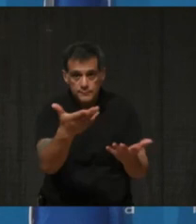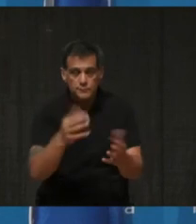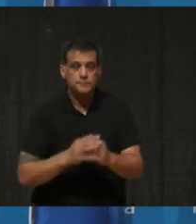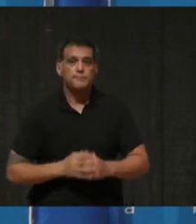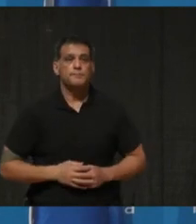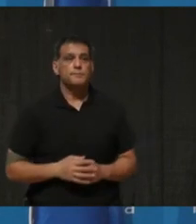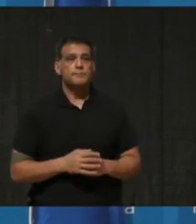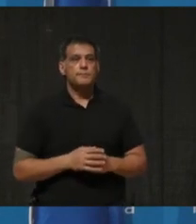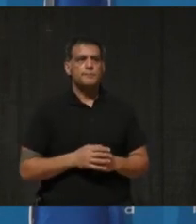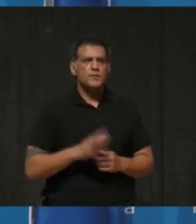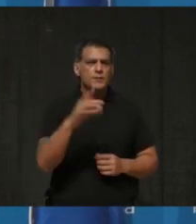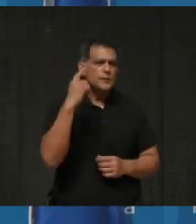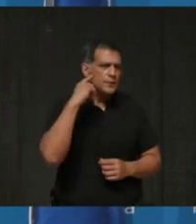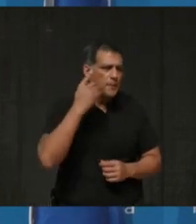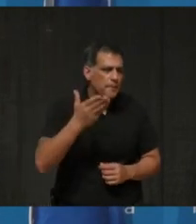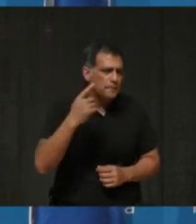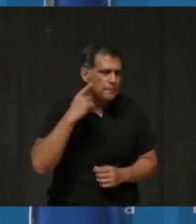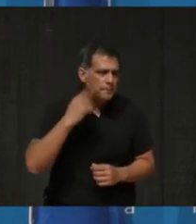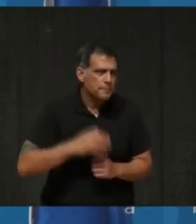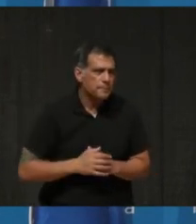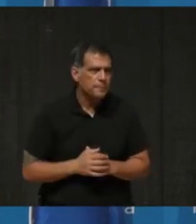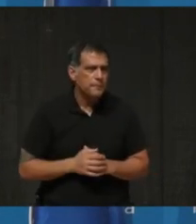Ashley, are you there? She's probably unmuting.